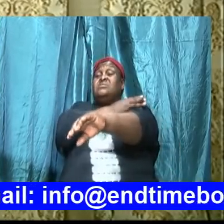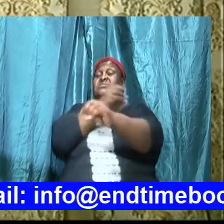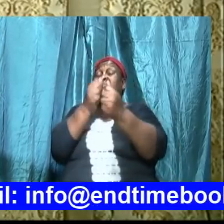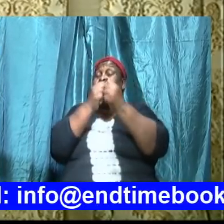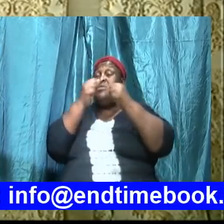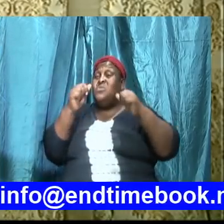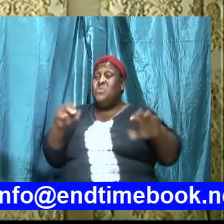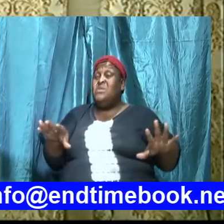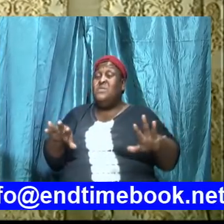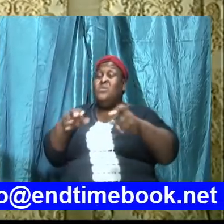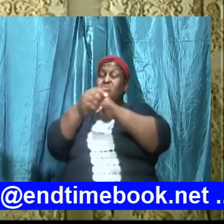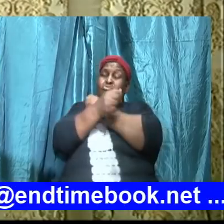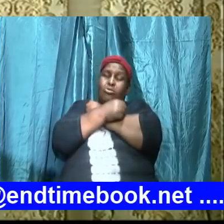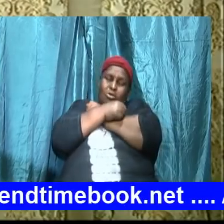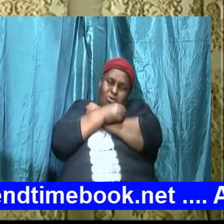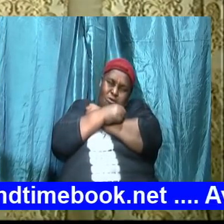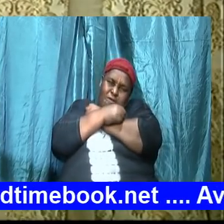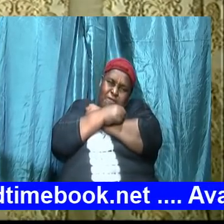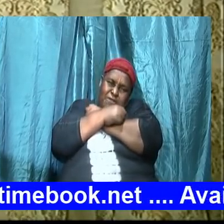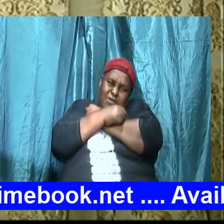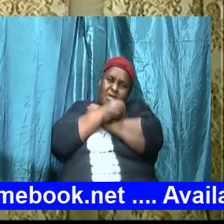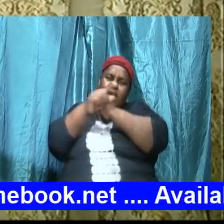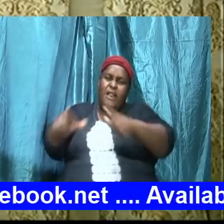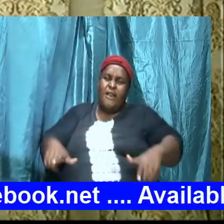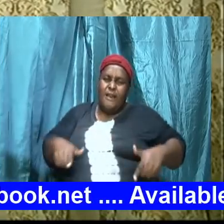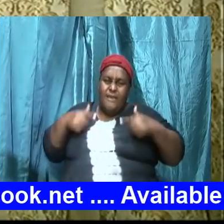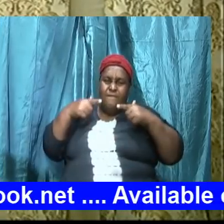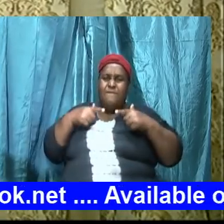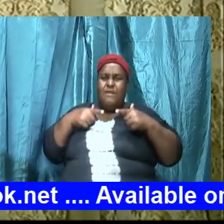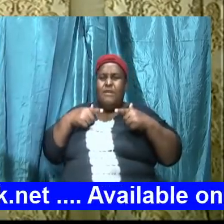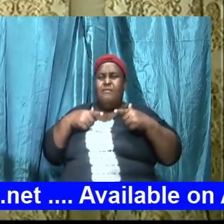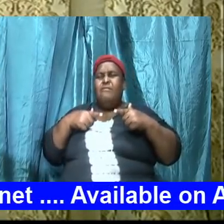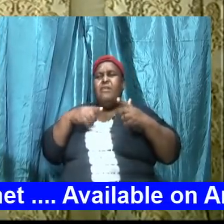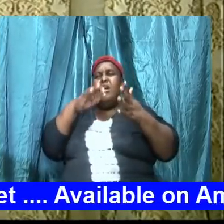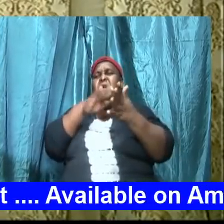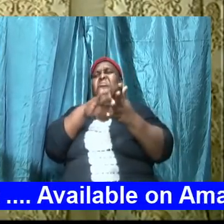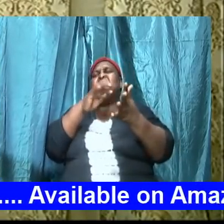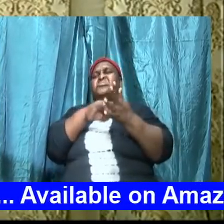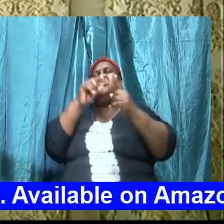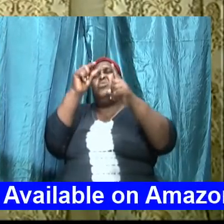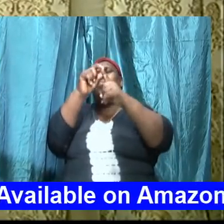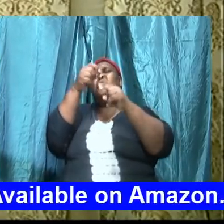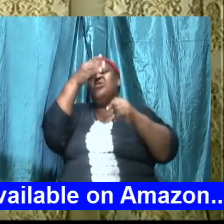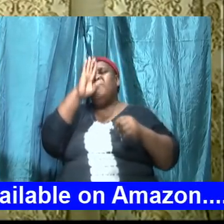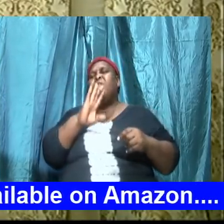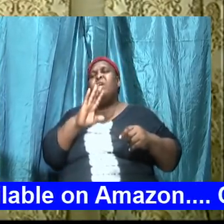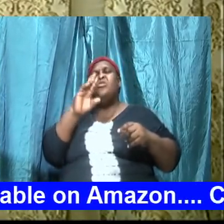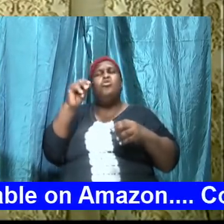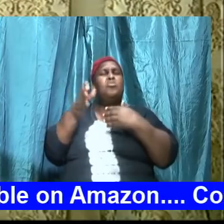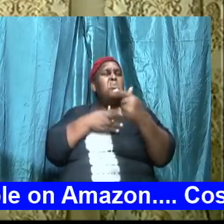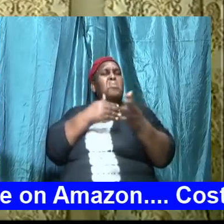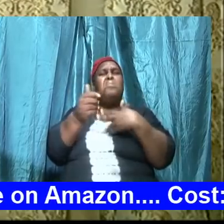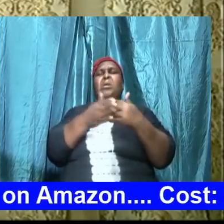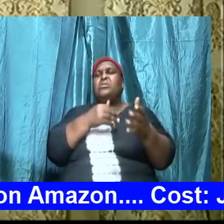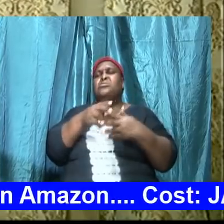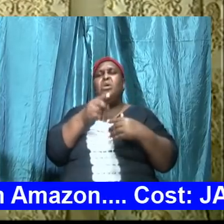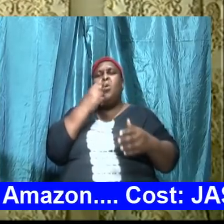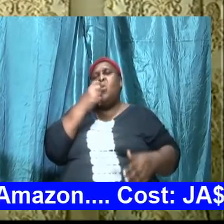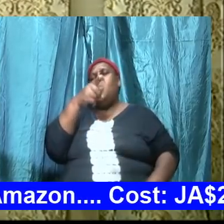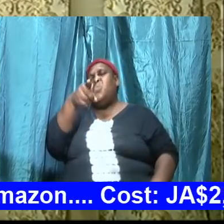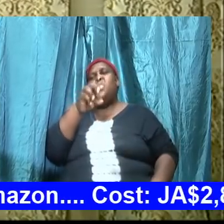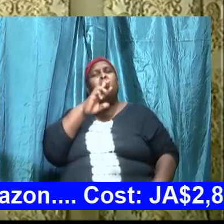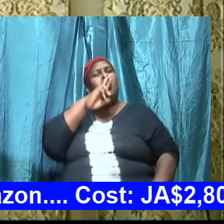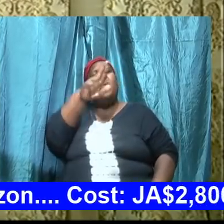embracing and walking in the world doesn't matter who you are and I say that without